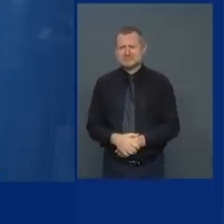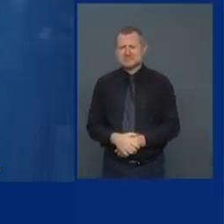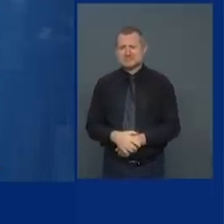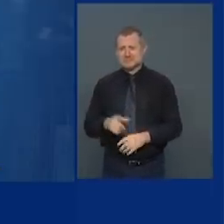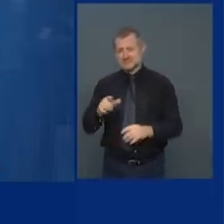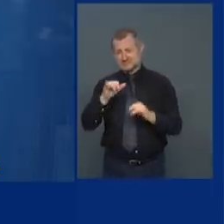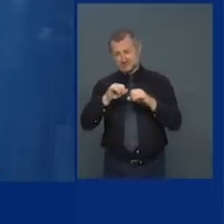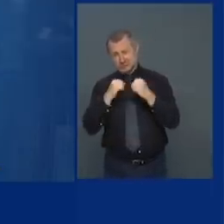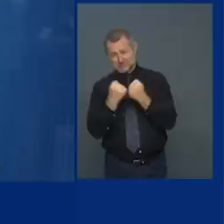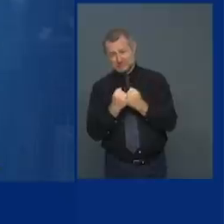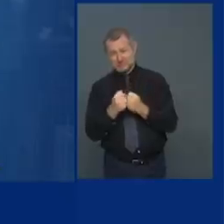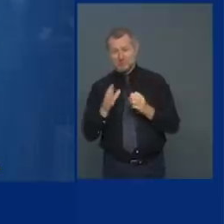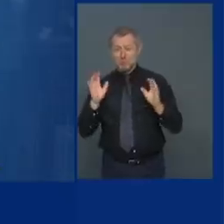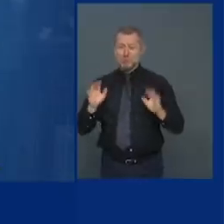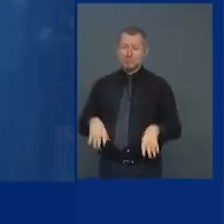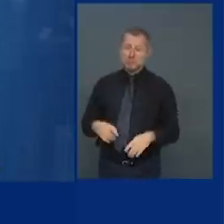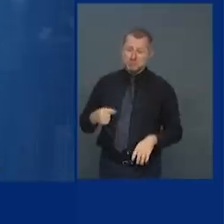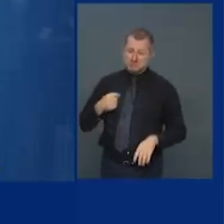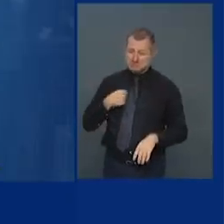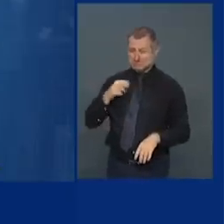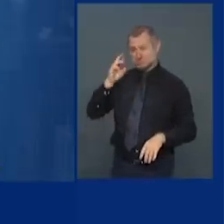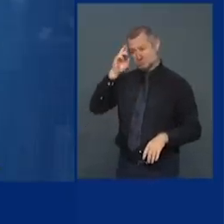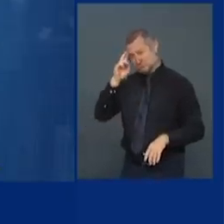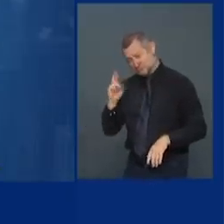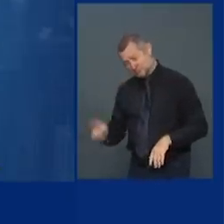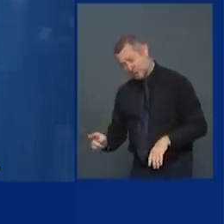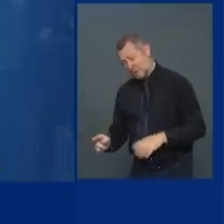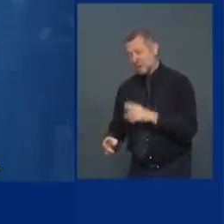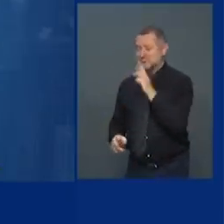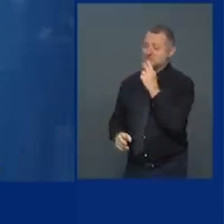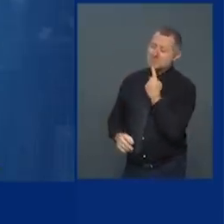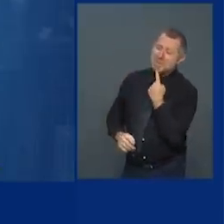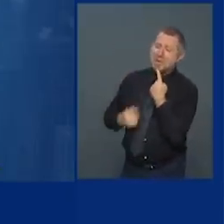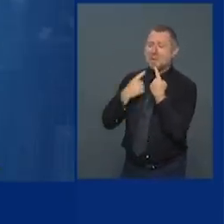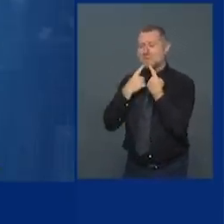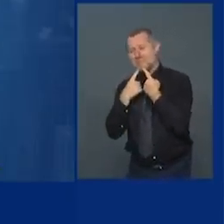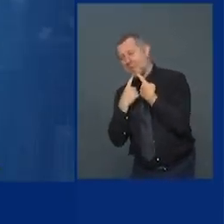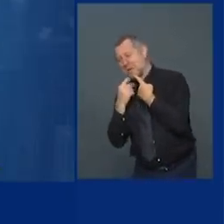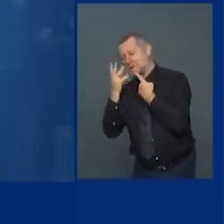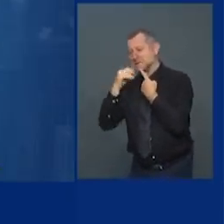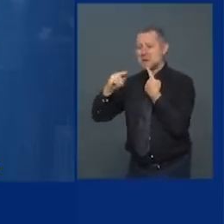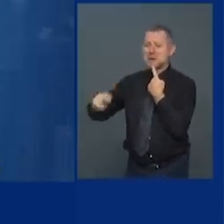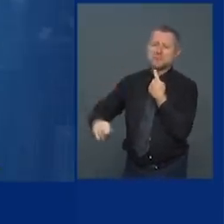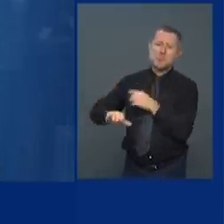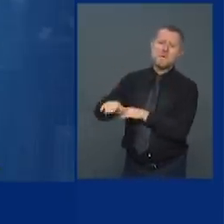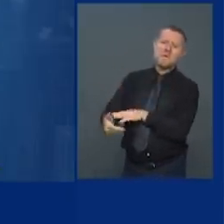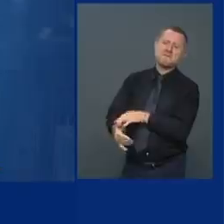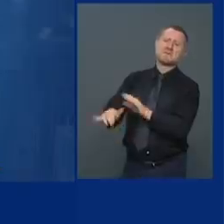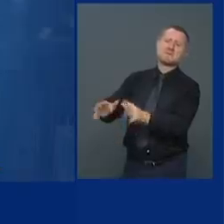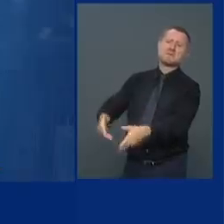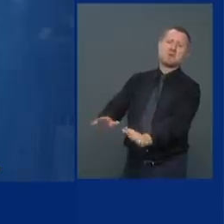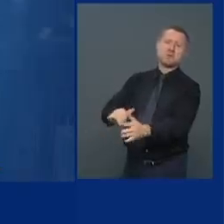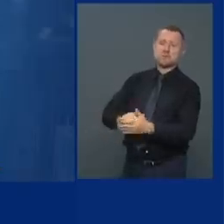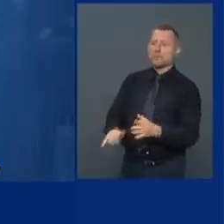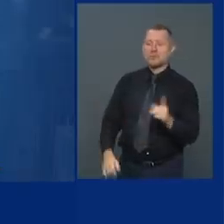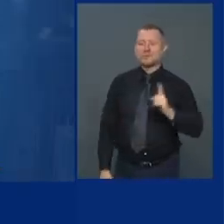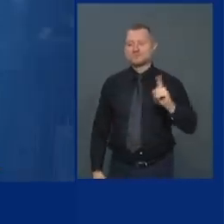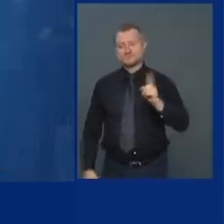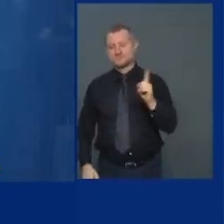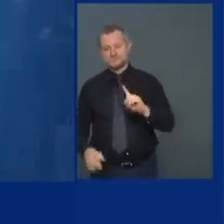I respect you you can sleep on the subway all night that's not respect